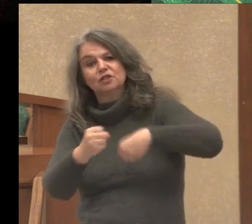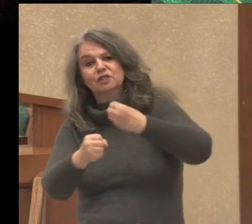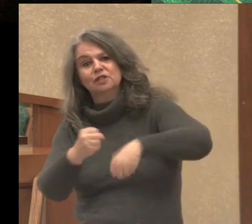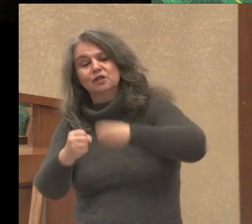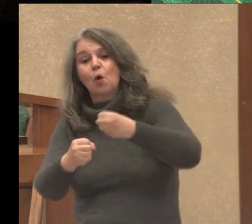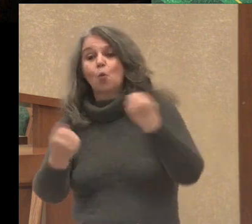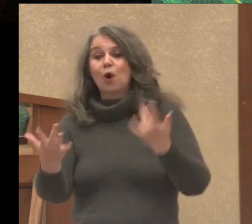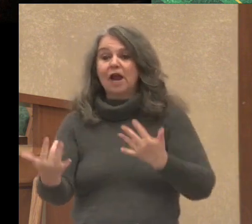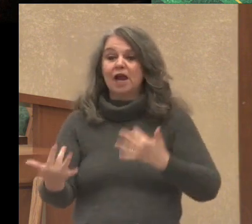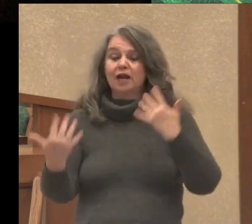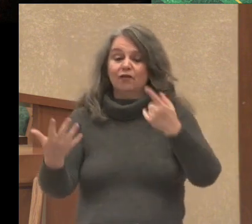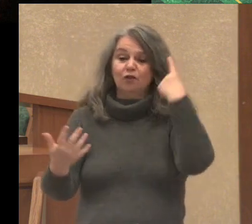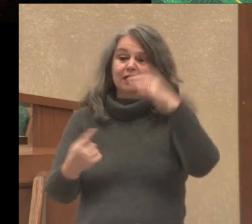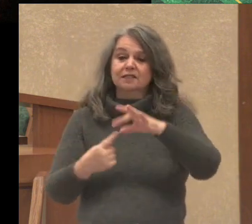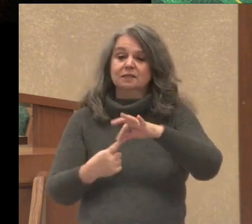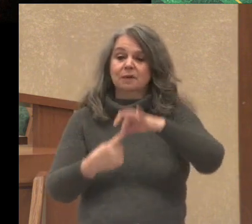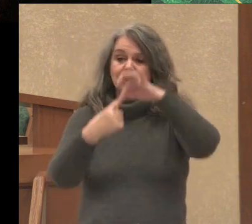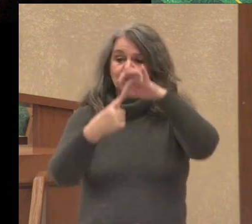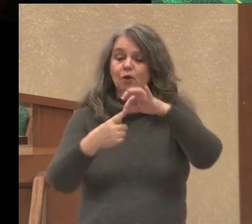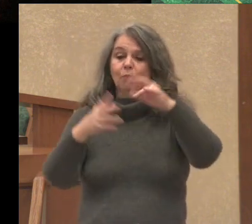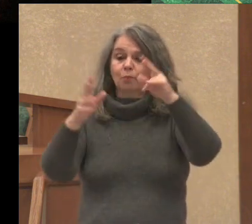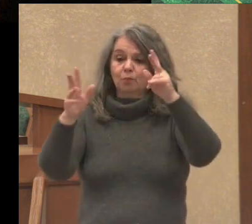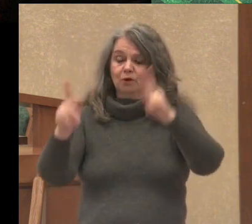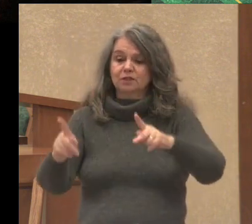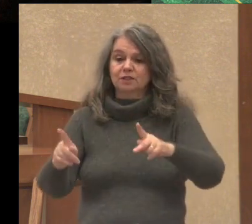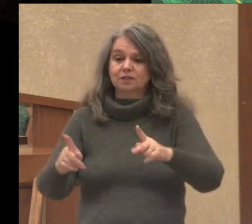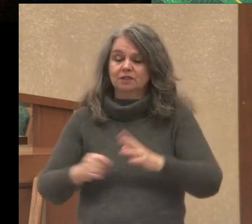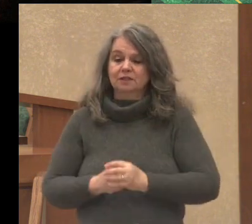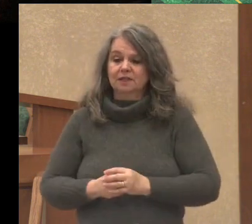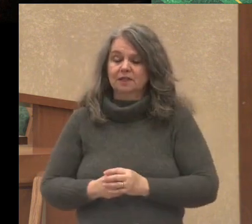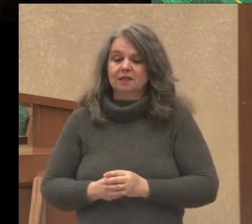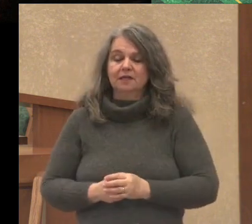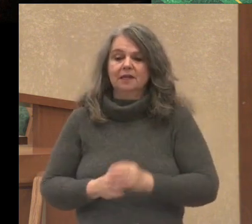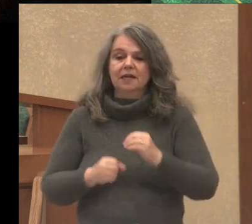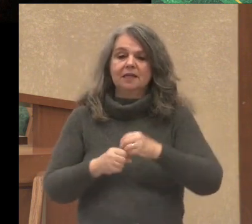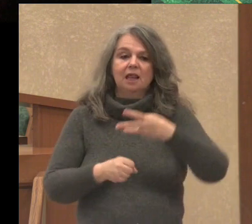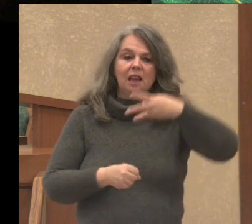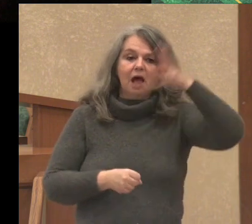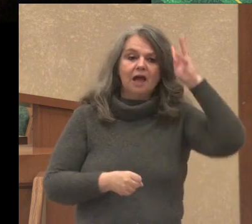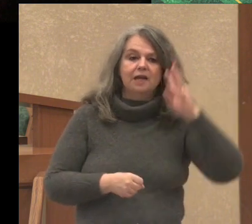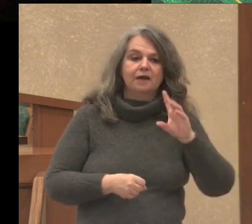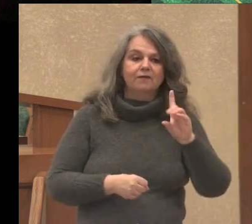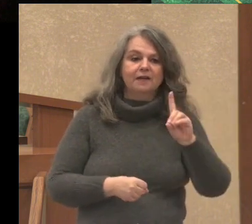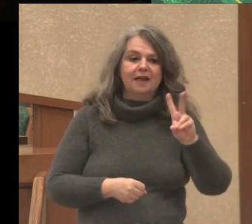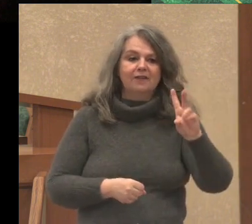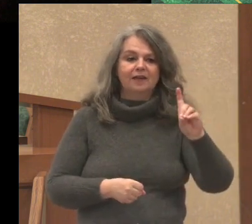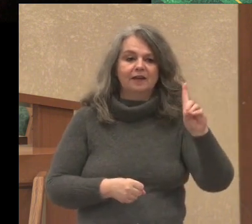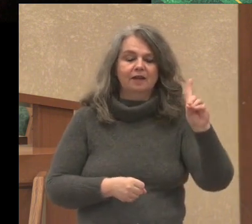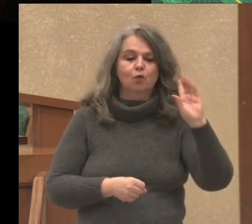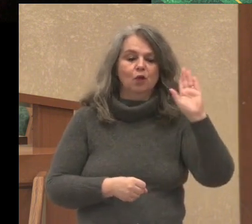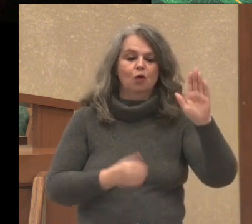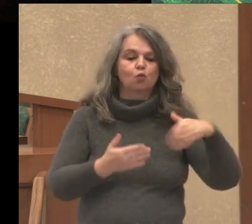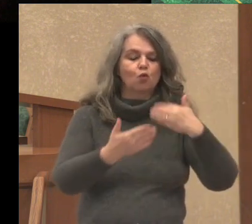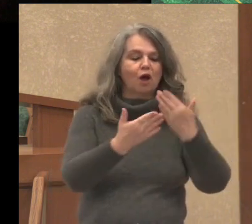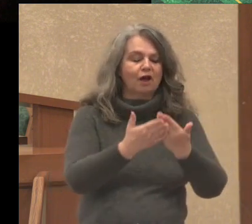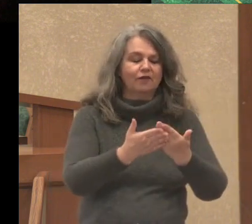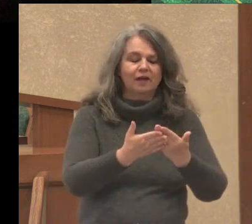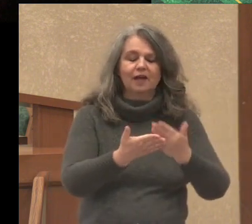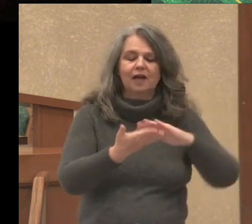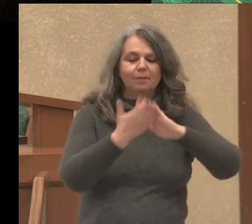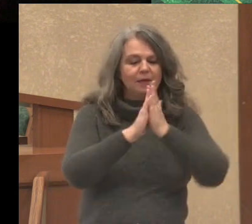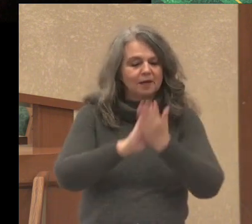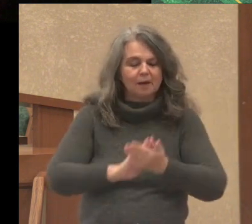that special person in the line of David who would come to this earth and be that promised